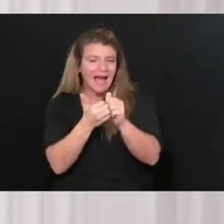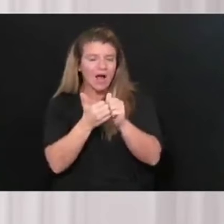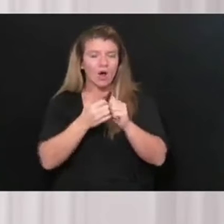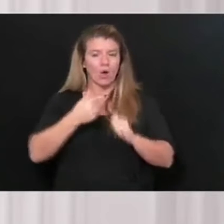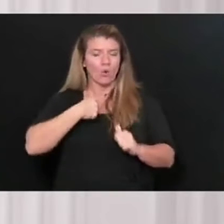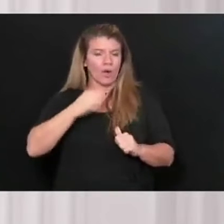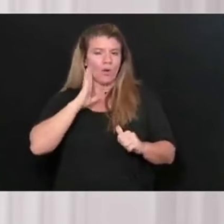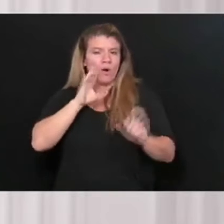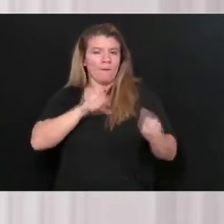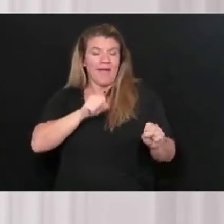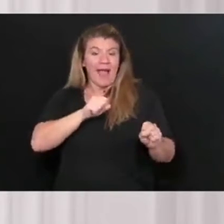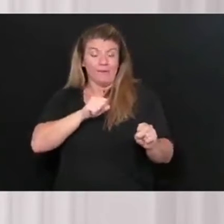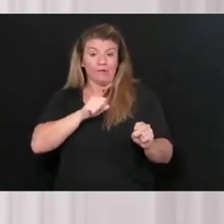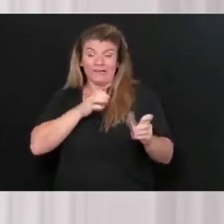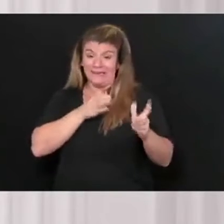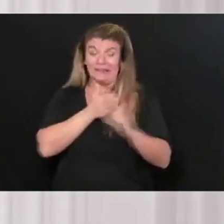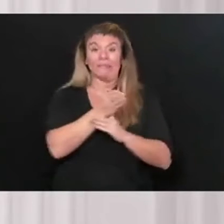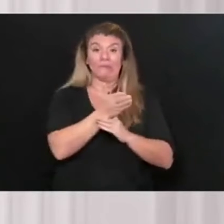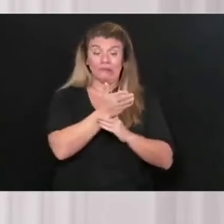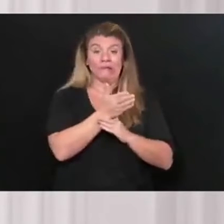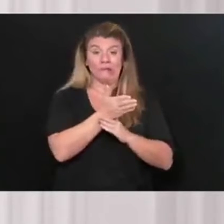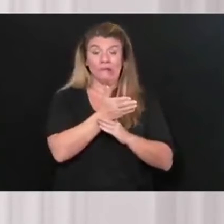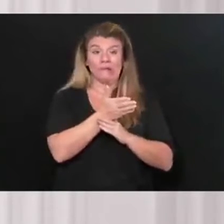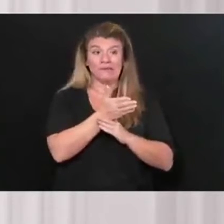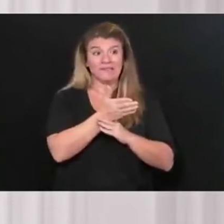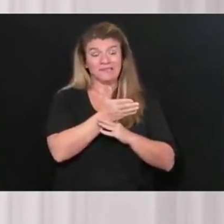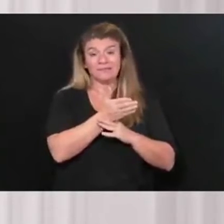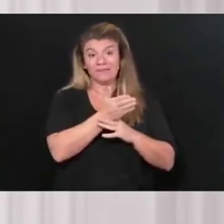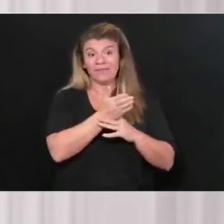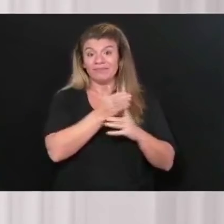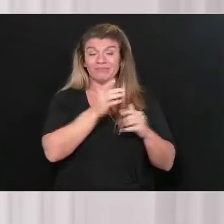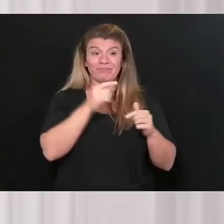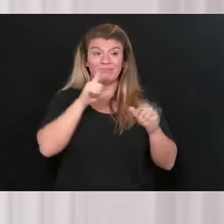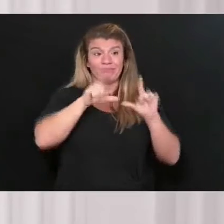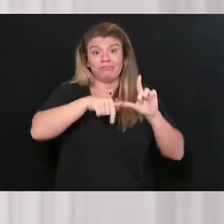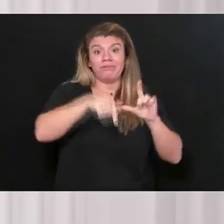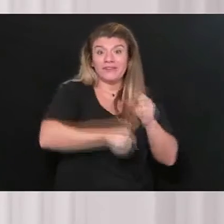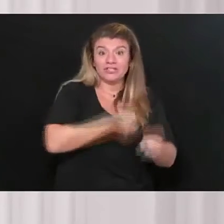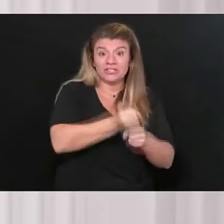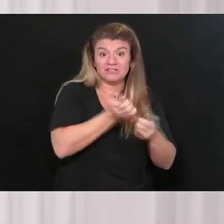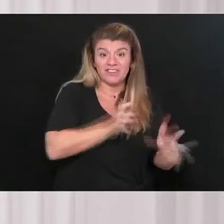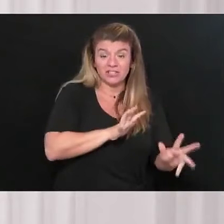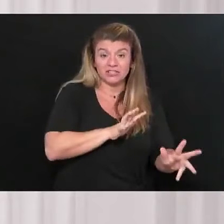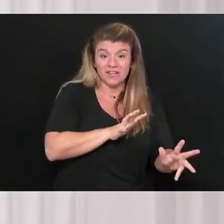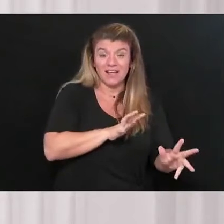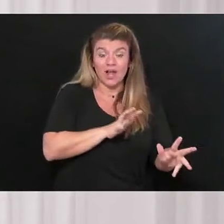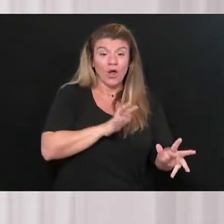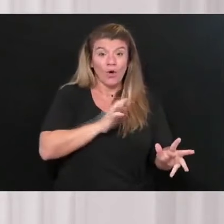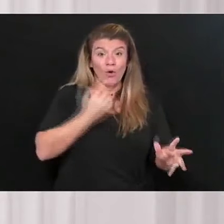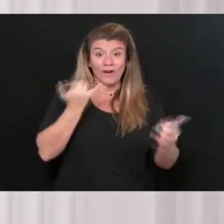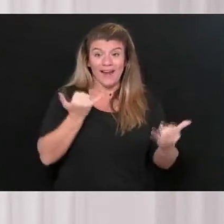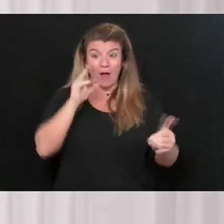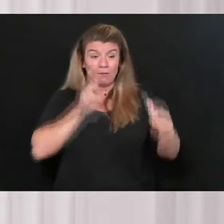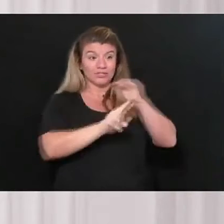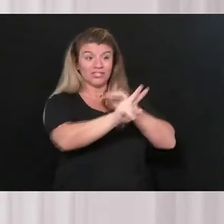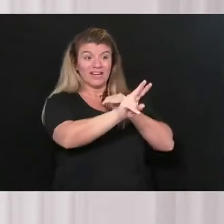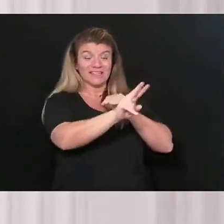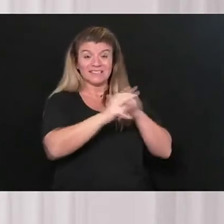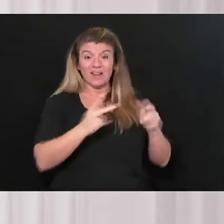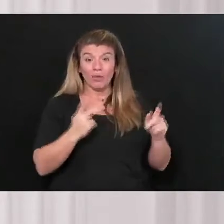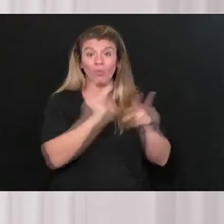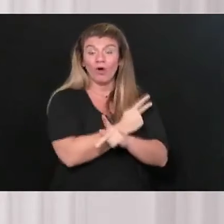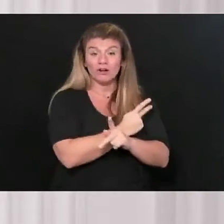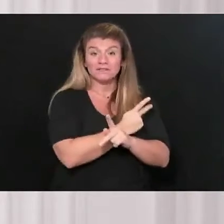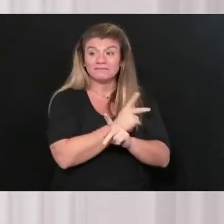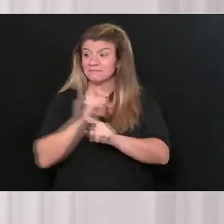the next six to 12 weeks, which many people project is going to be the worst part of the virus that we've